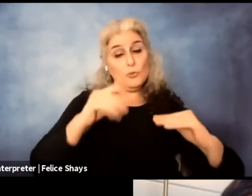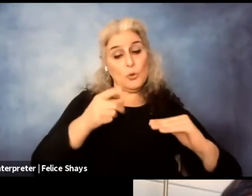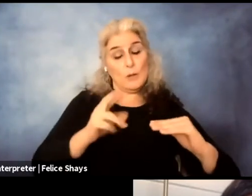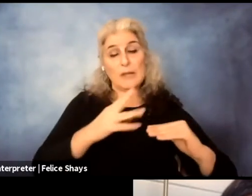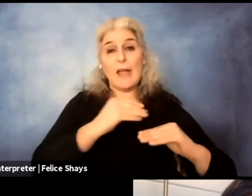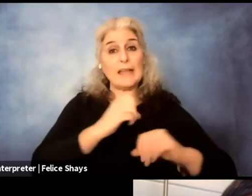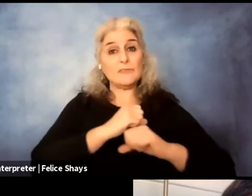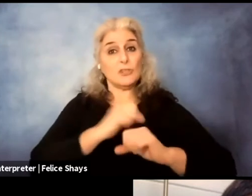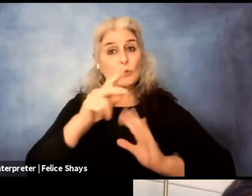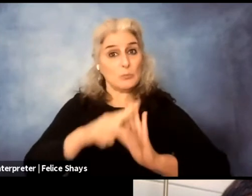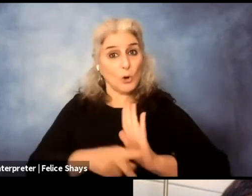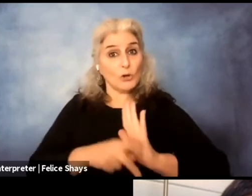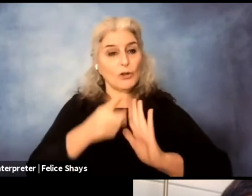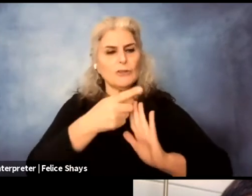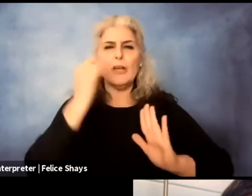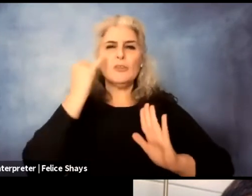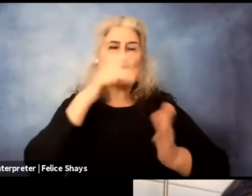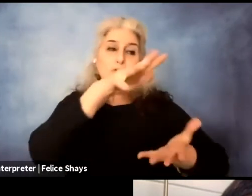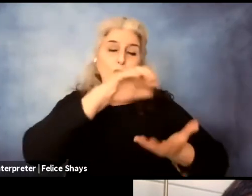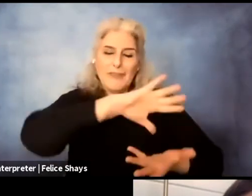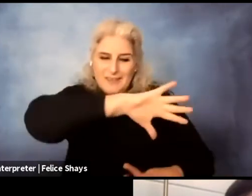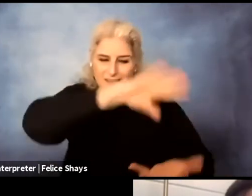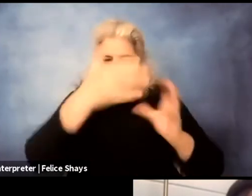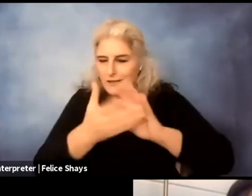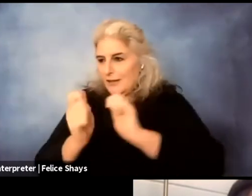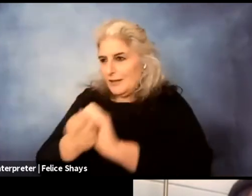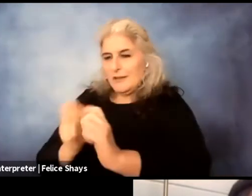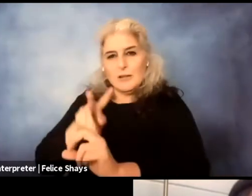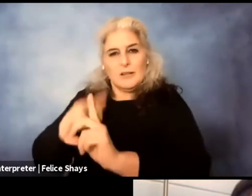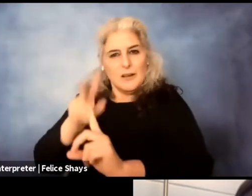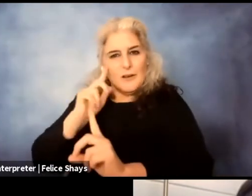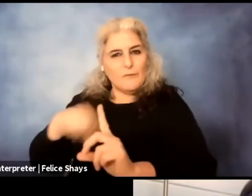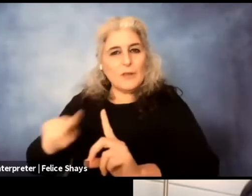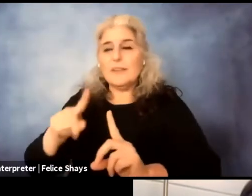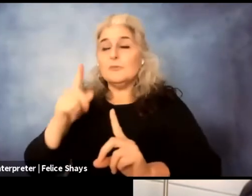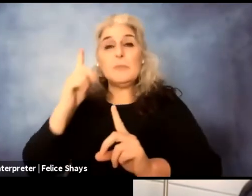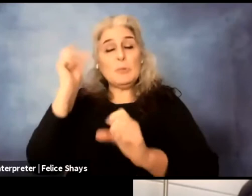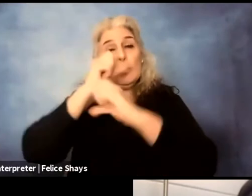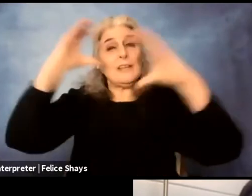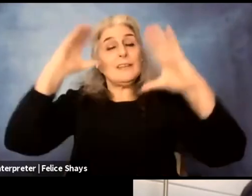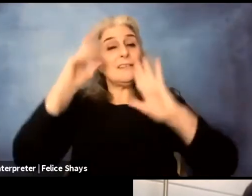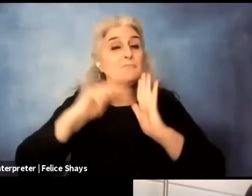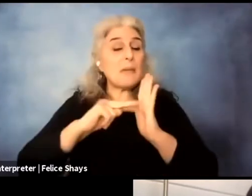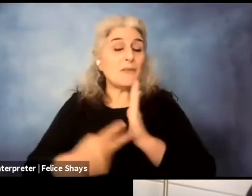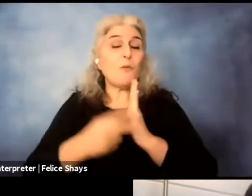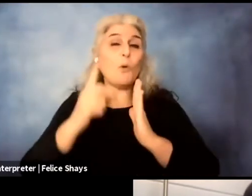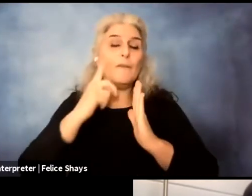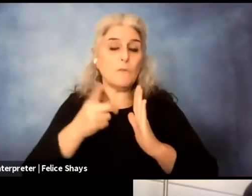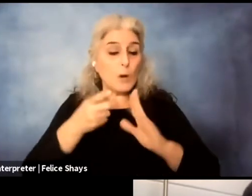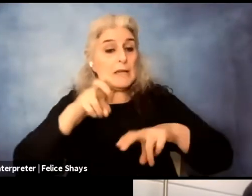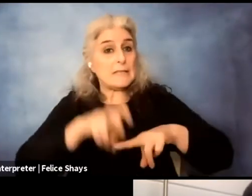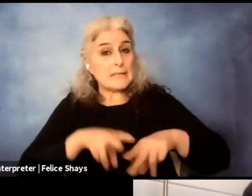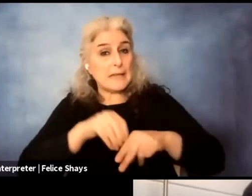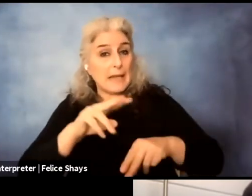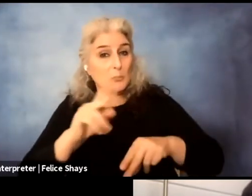became, um, a metaphor and a scenario of like sitting at a park. So when you enter the software, it would describe to you that